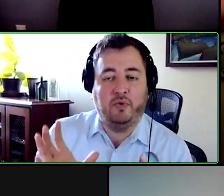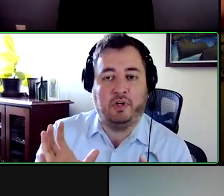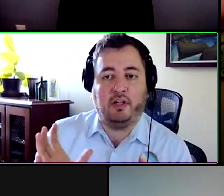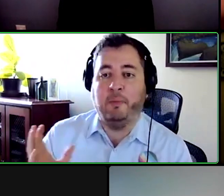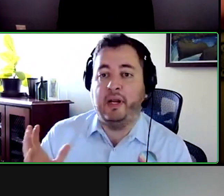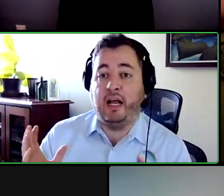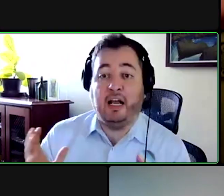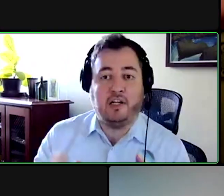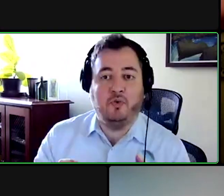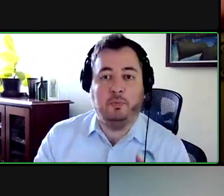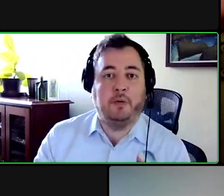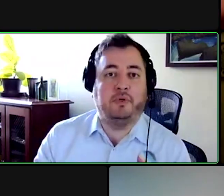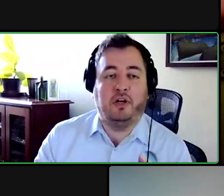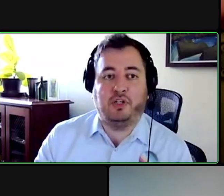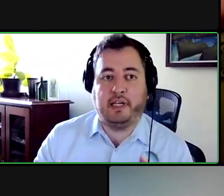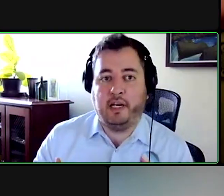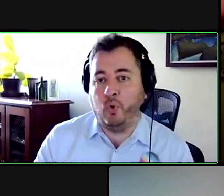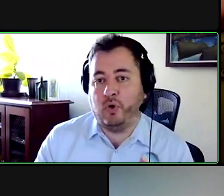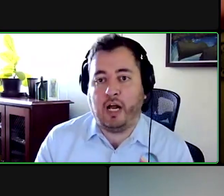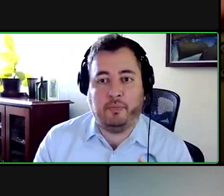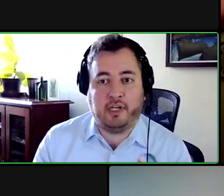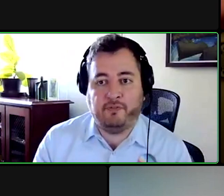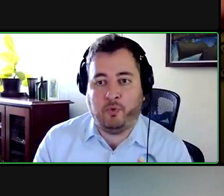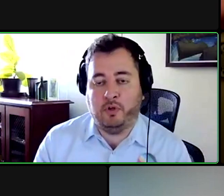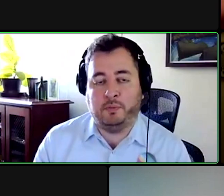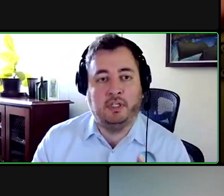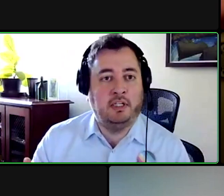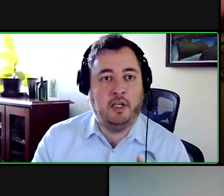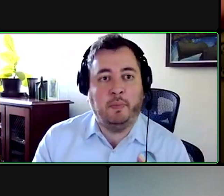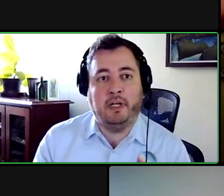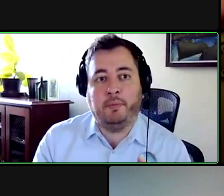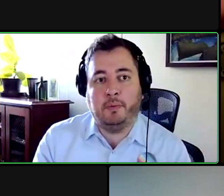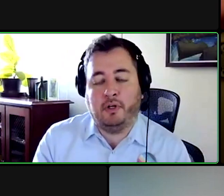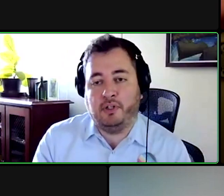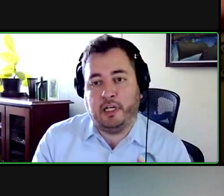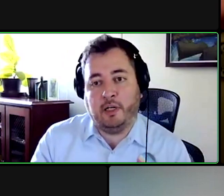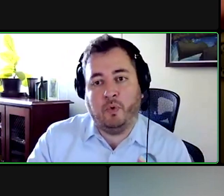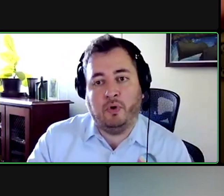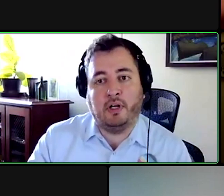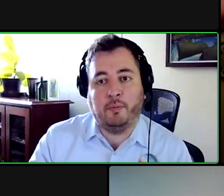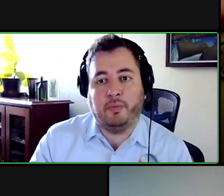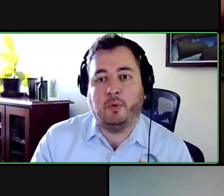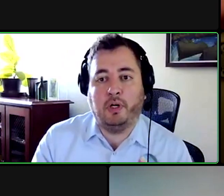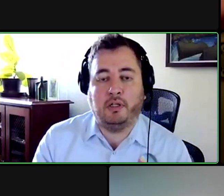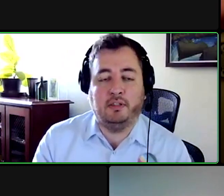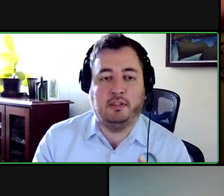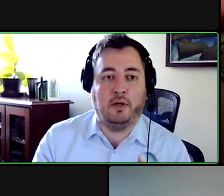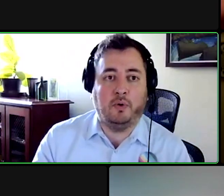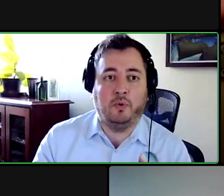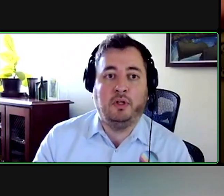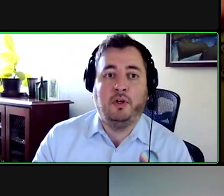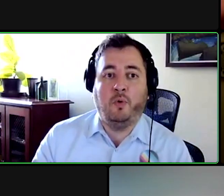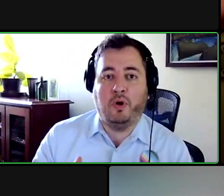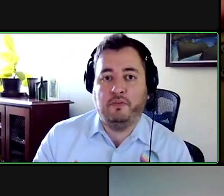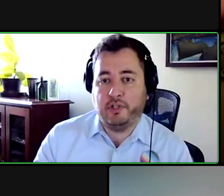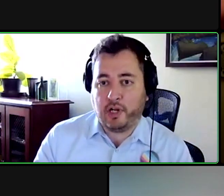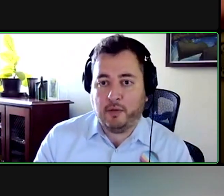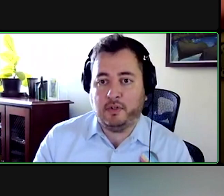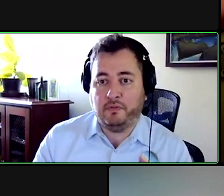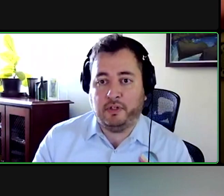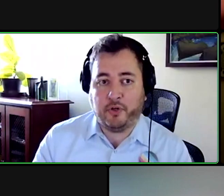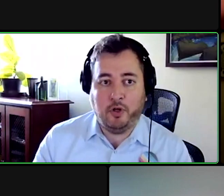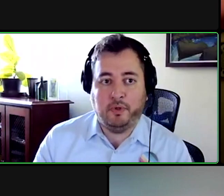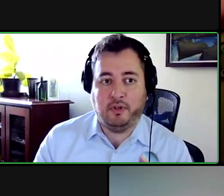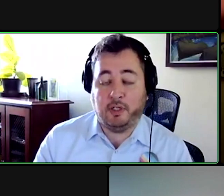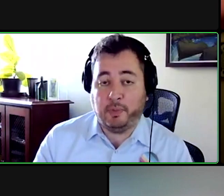english they may not actually be able to understand more complex forms they may not be able to understand more complex questions so one of the